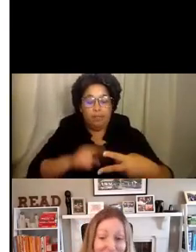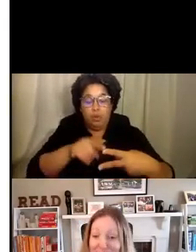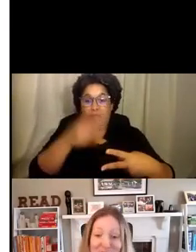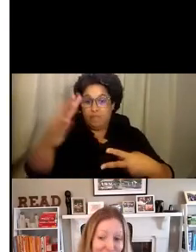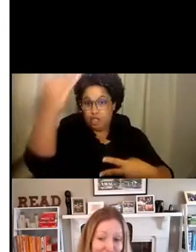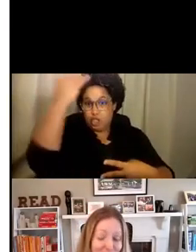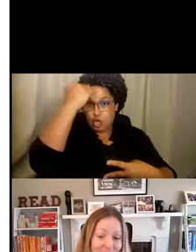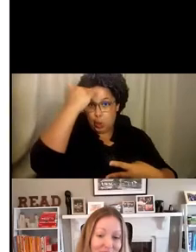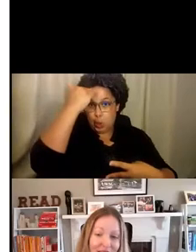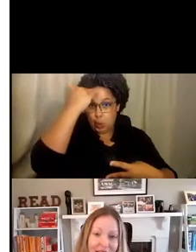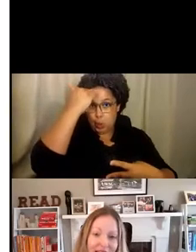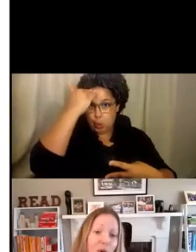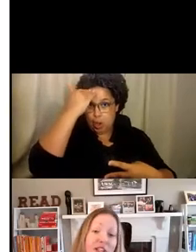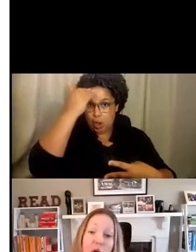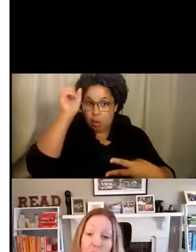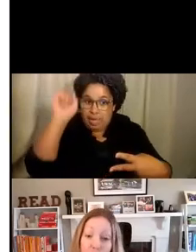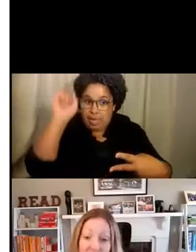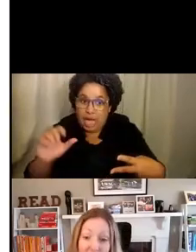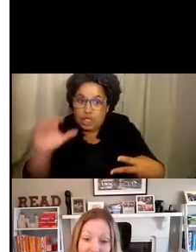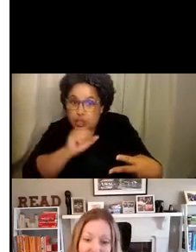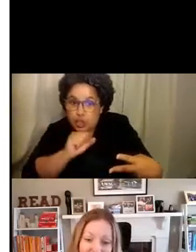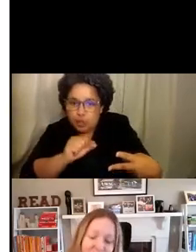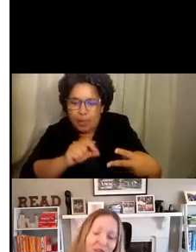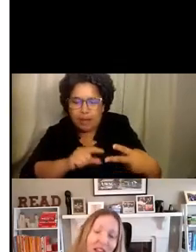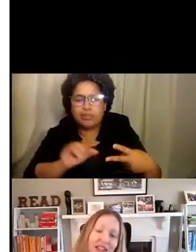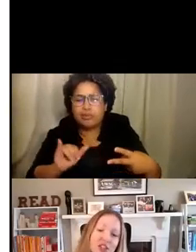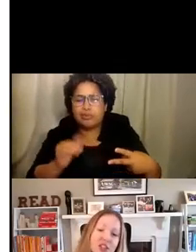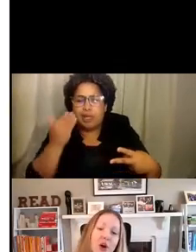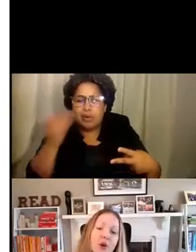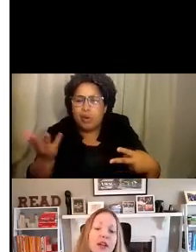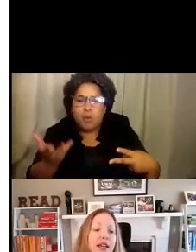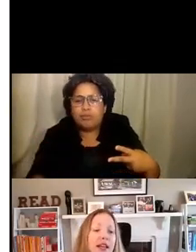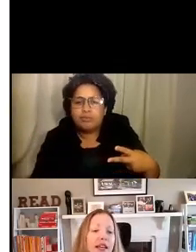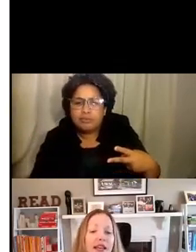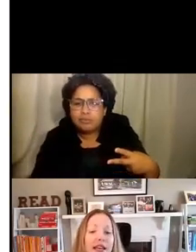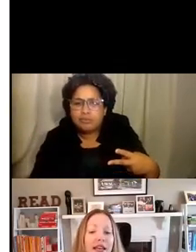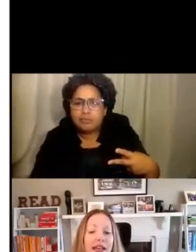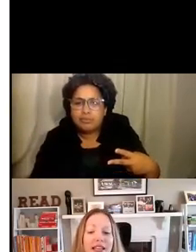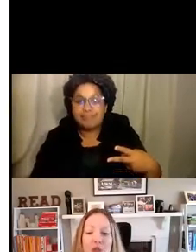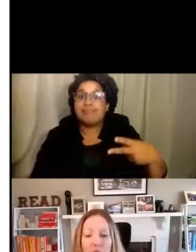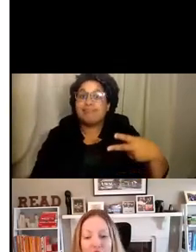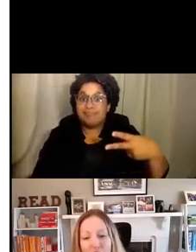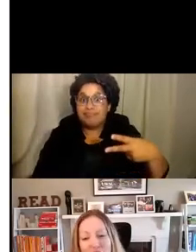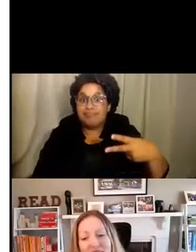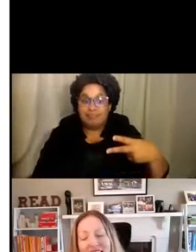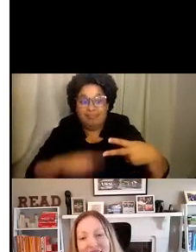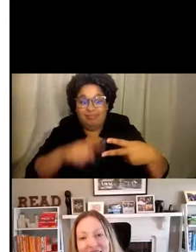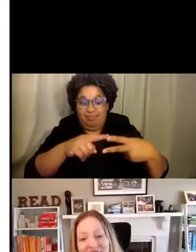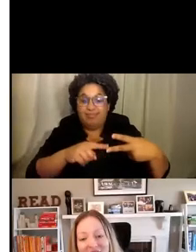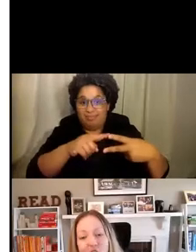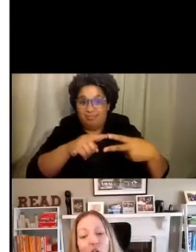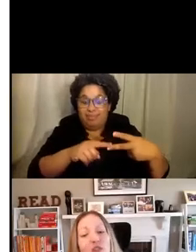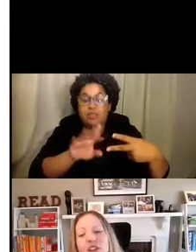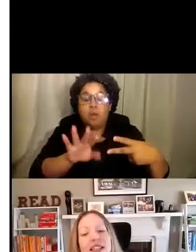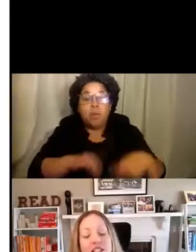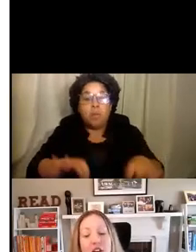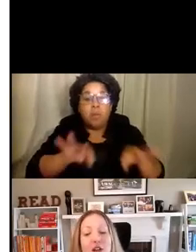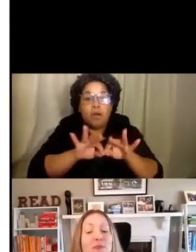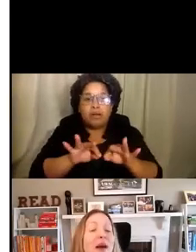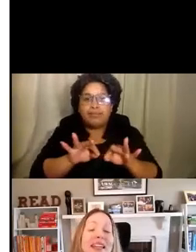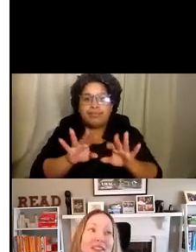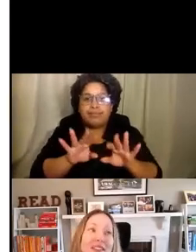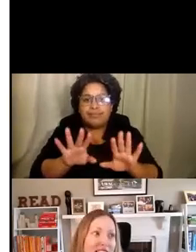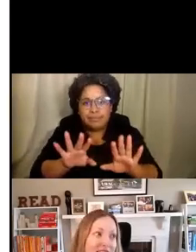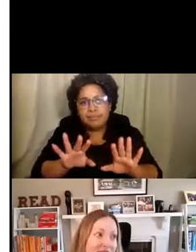What can we assume? And what don't we know? And so, it's worth noting that COVID